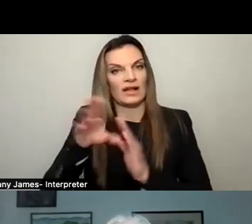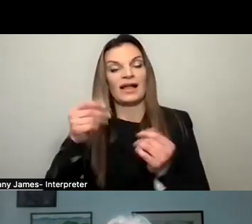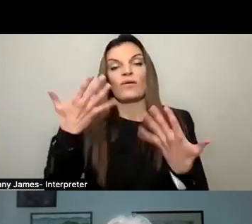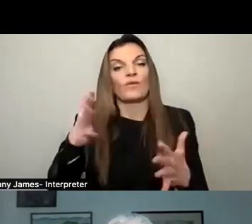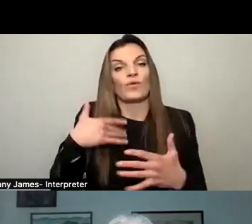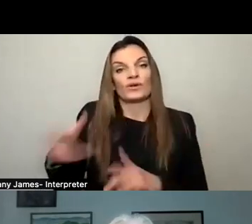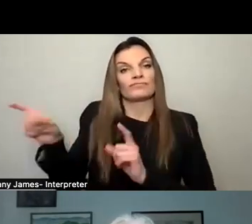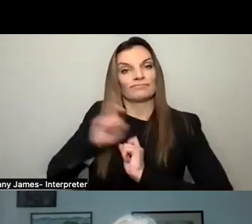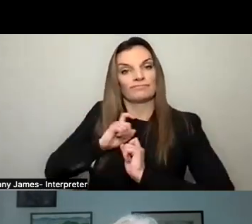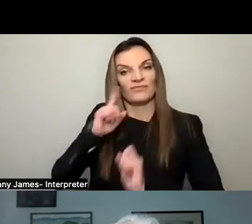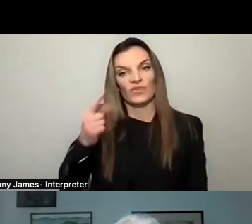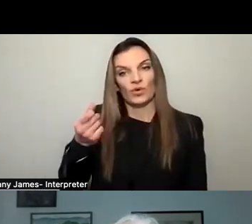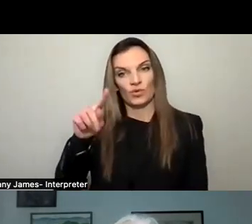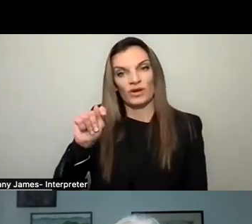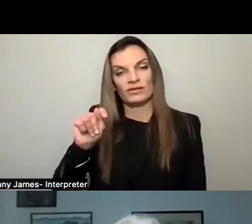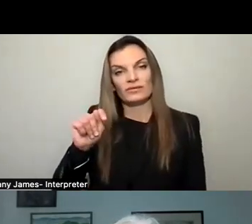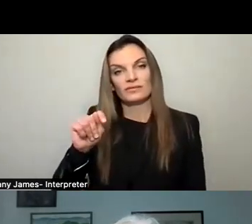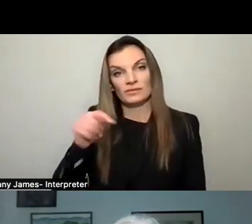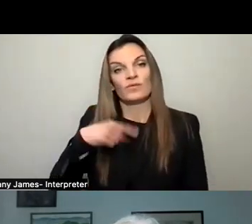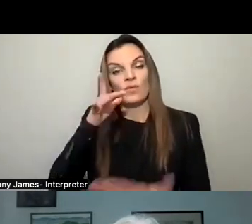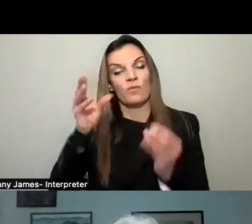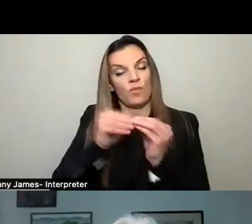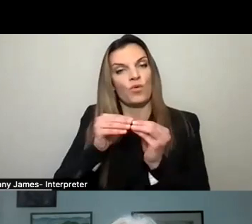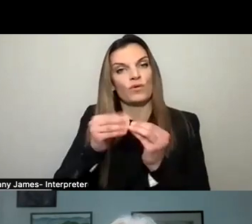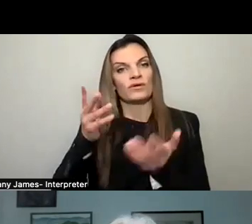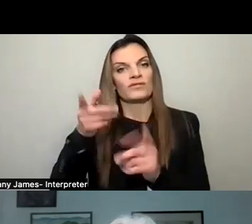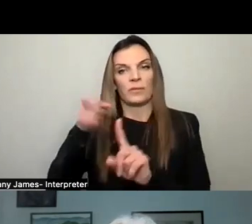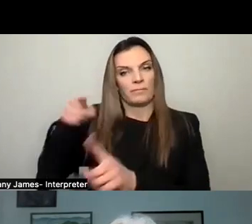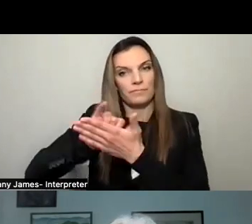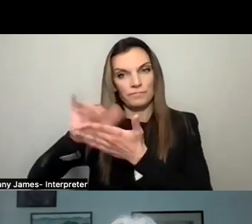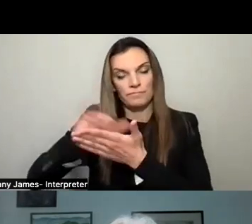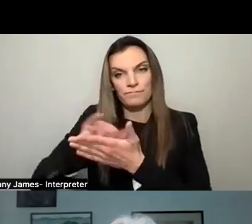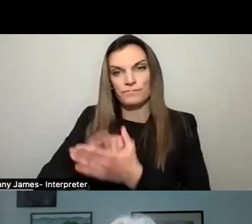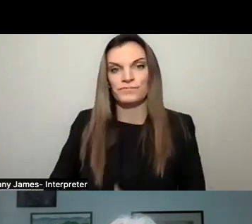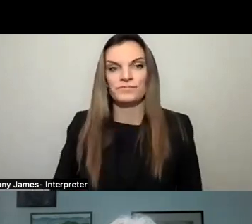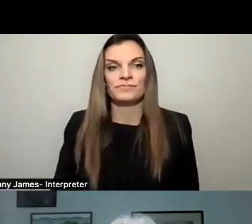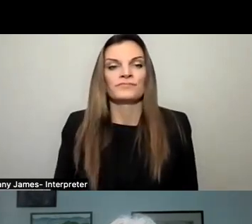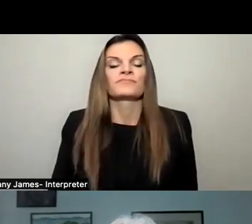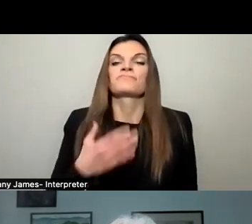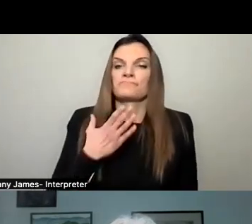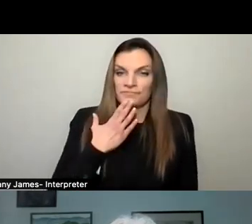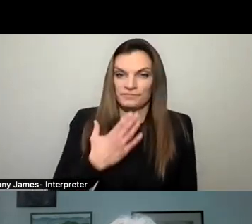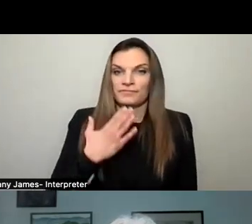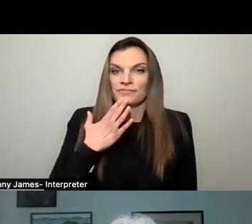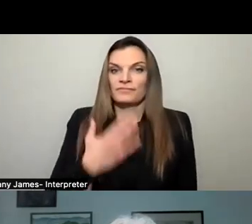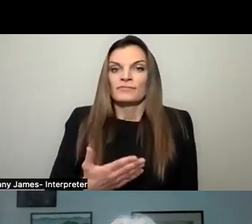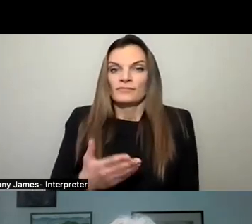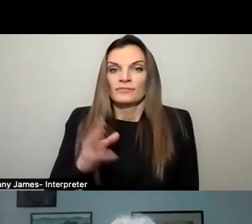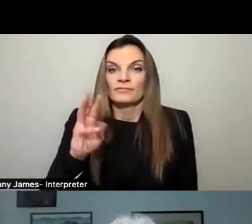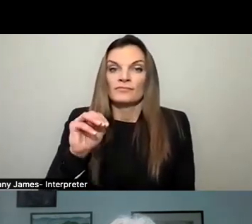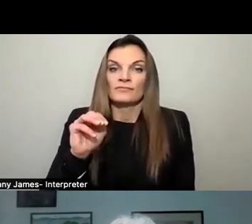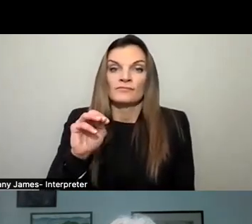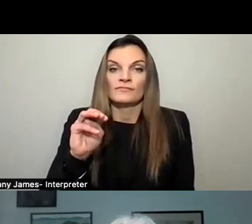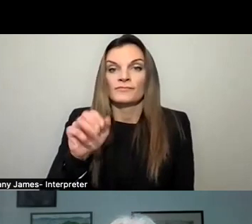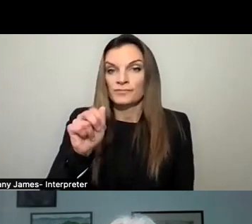received and expected to receive from New York State. Thank you. Thank you. Martin, what is proposed